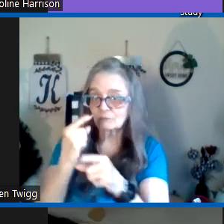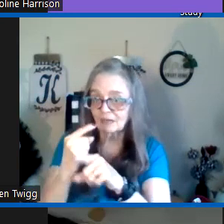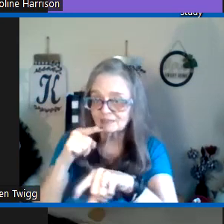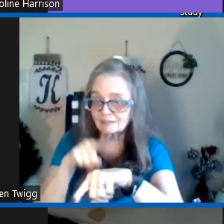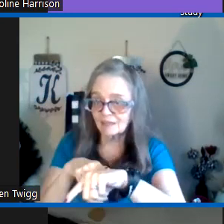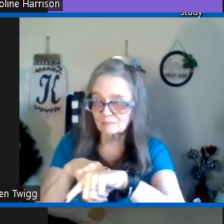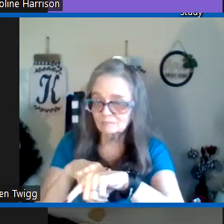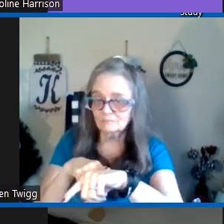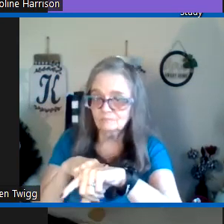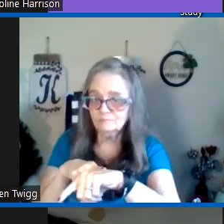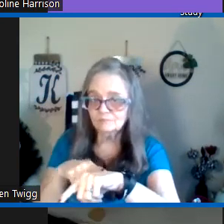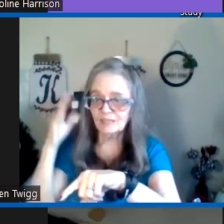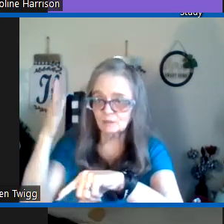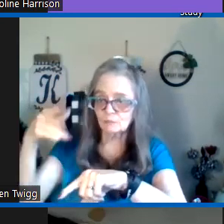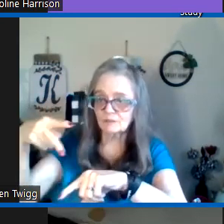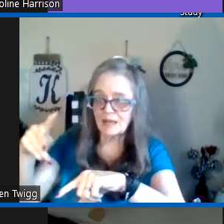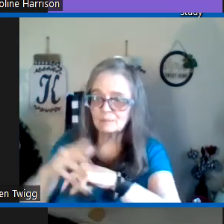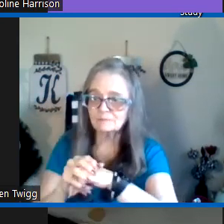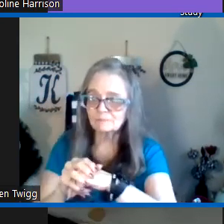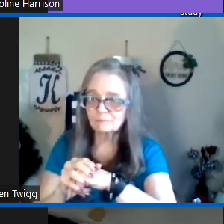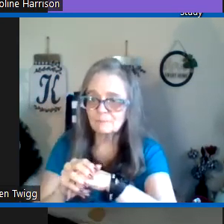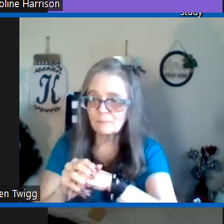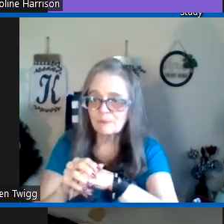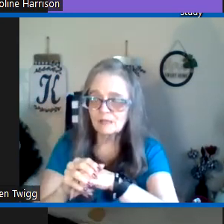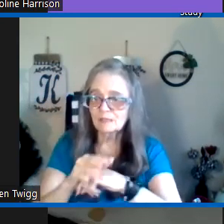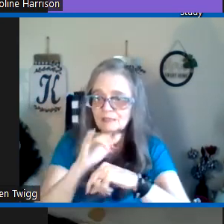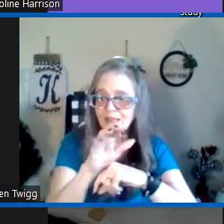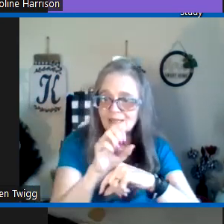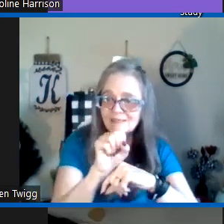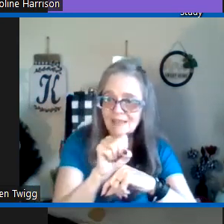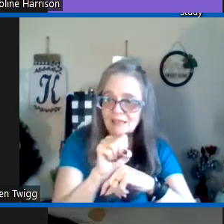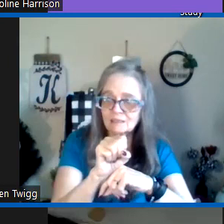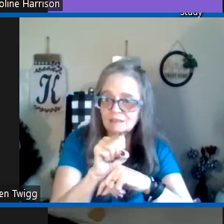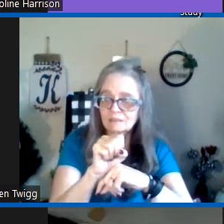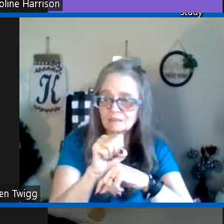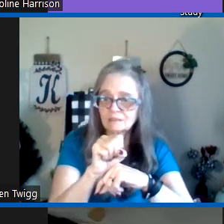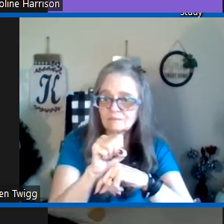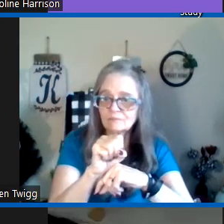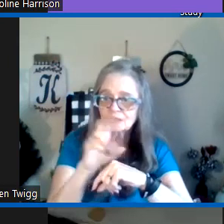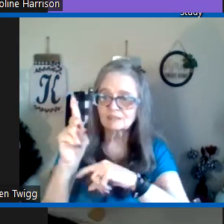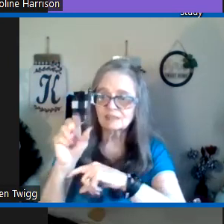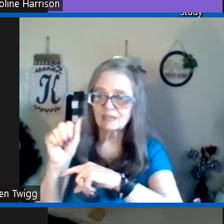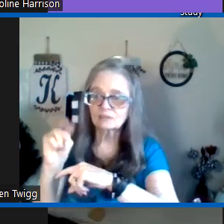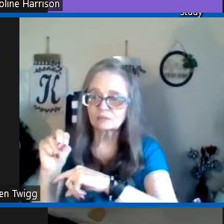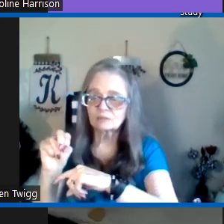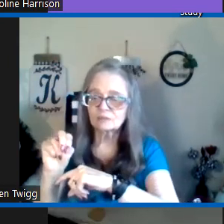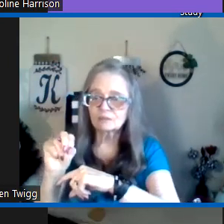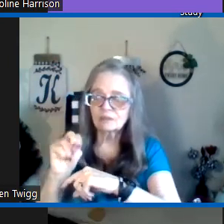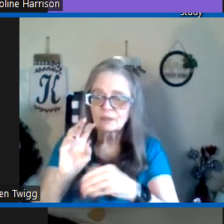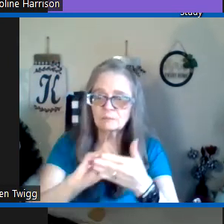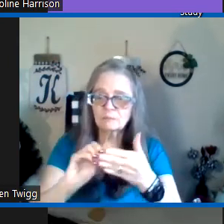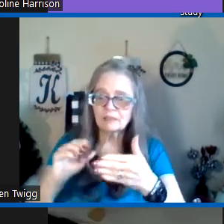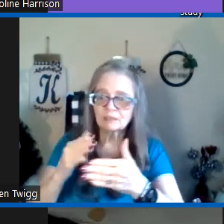a right time that it will happen in Isaiah and Daniel